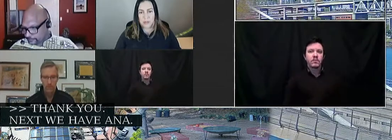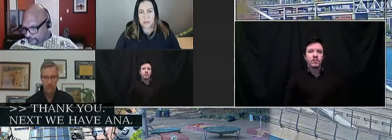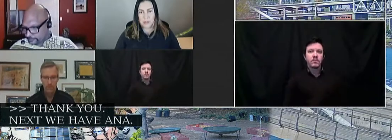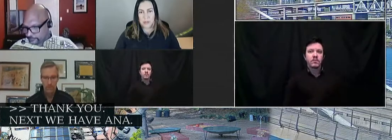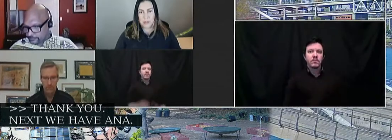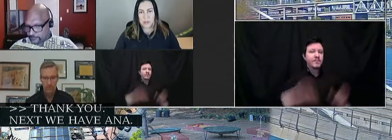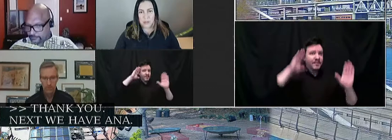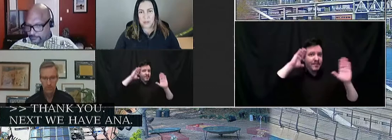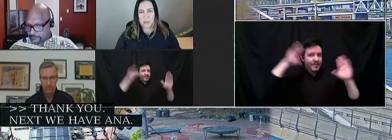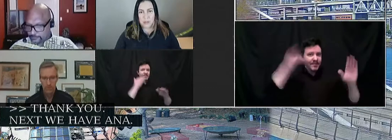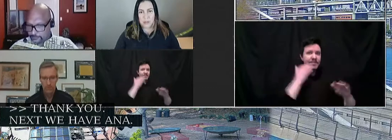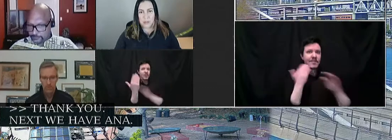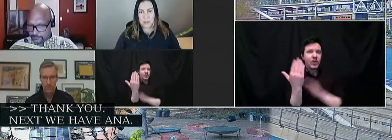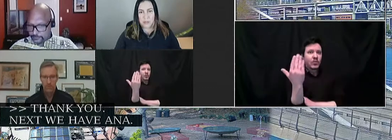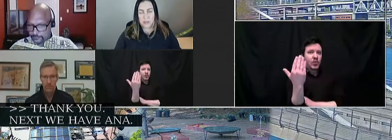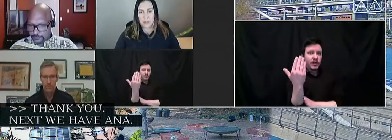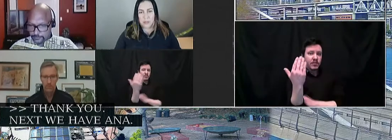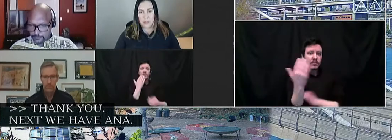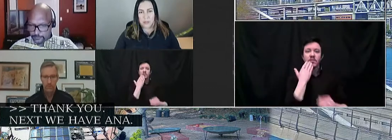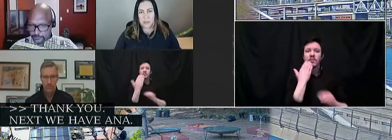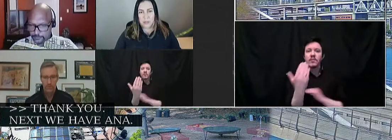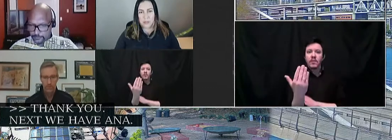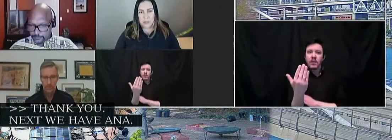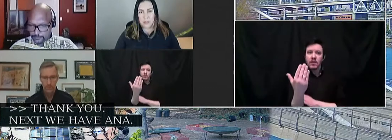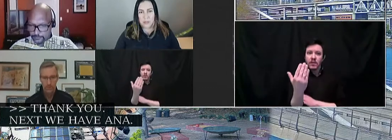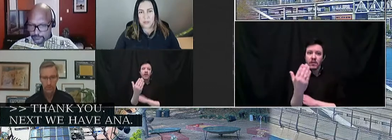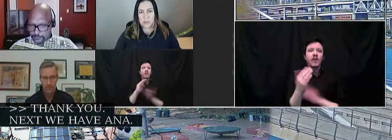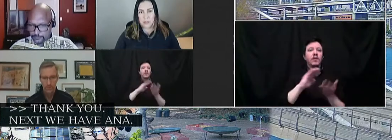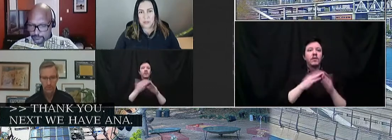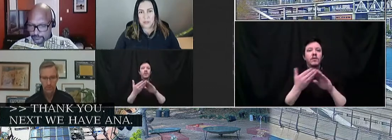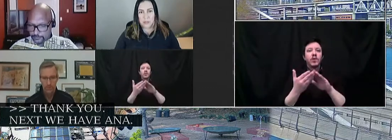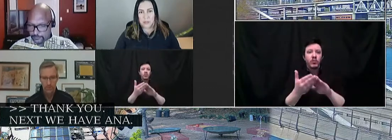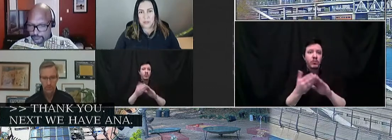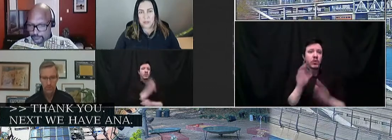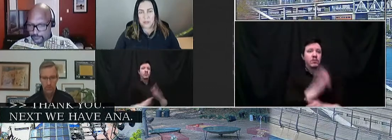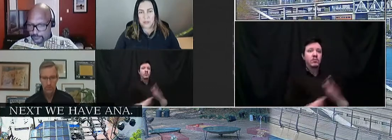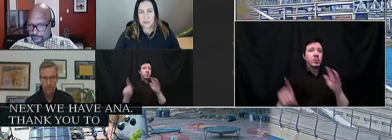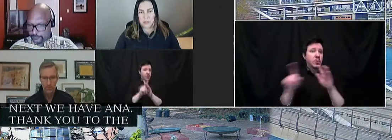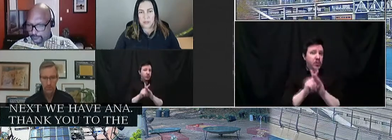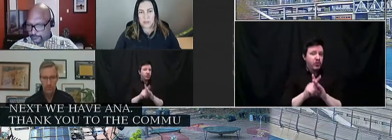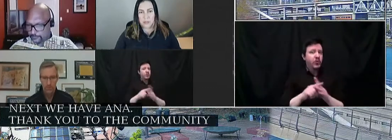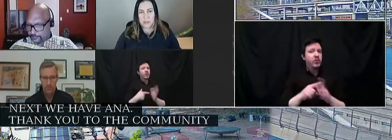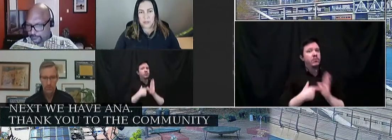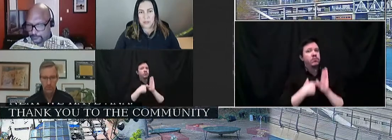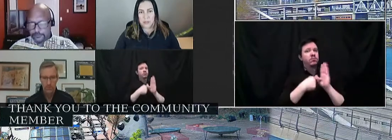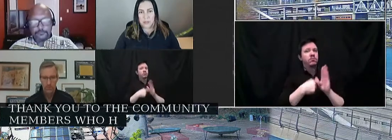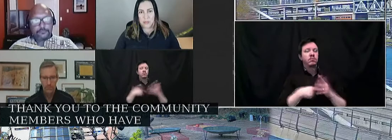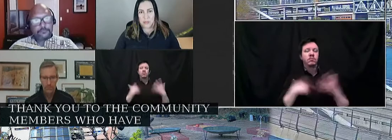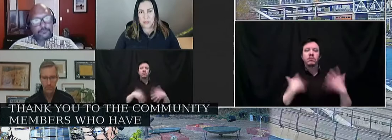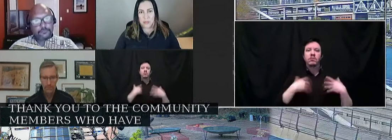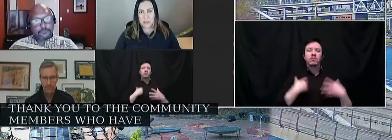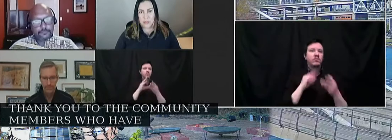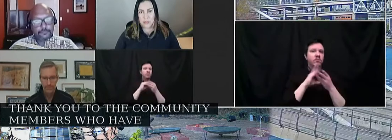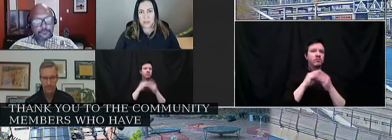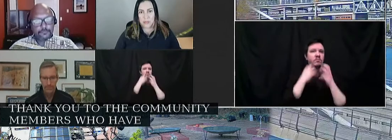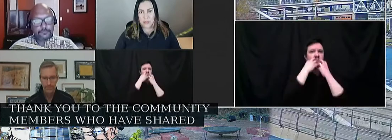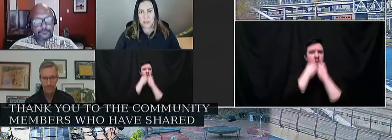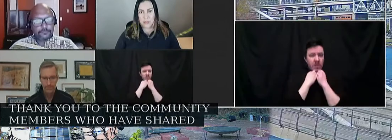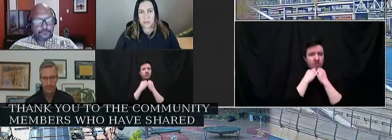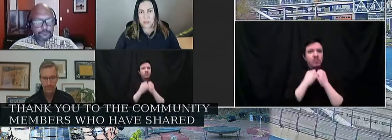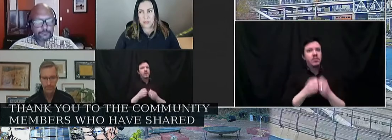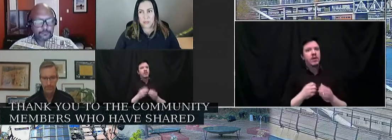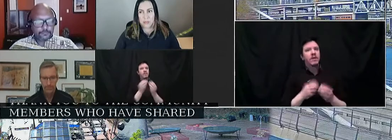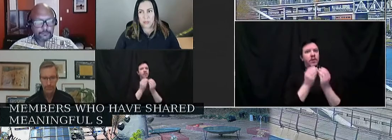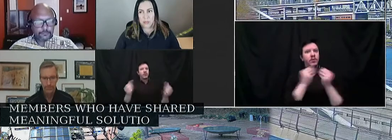Hi. Good morning. Thank you to the majority community members today who have shared meaningful solutions for achieving safety for the most vulnerable amongst